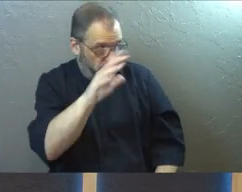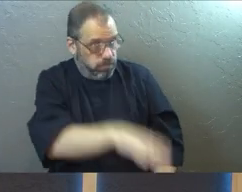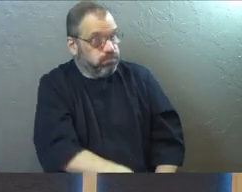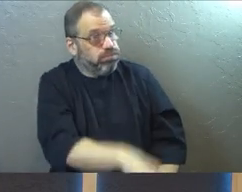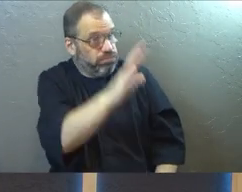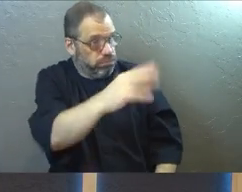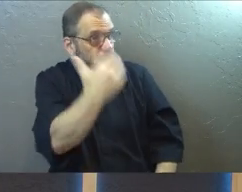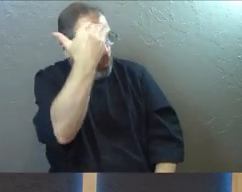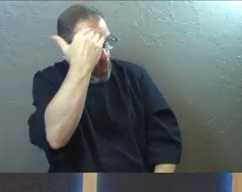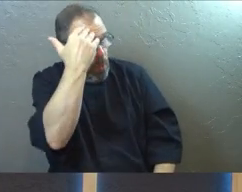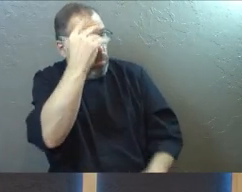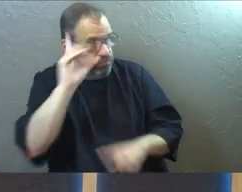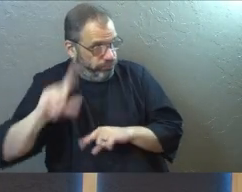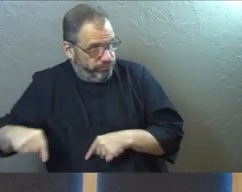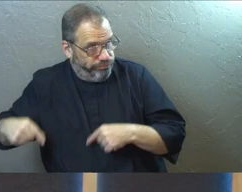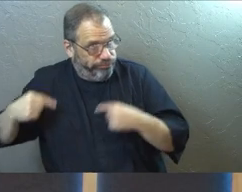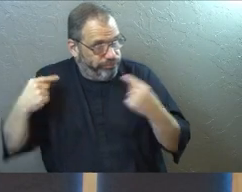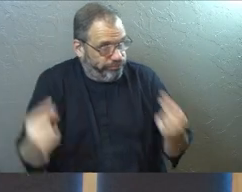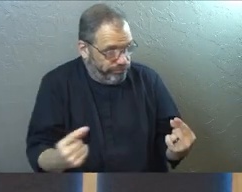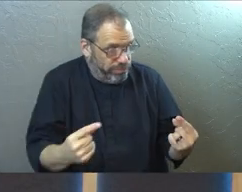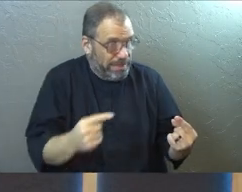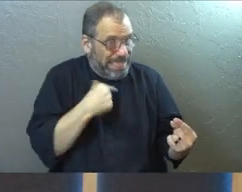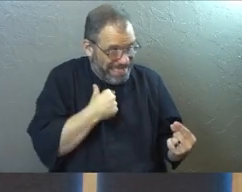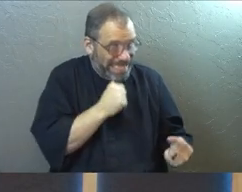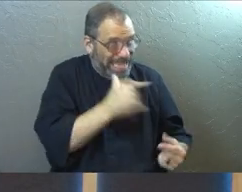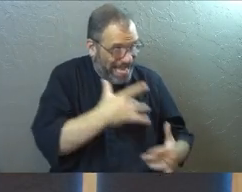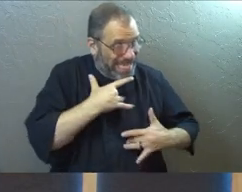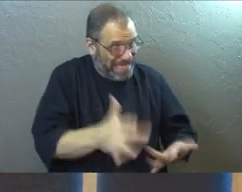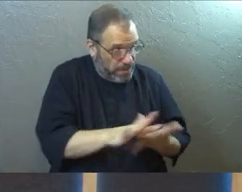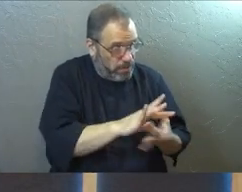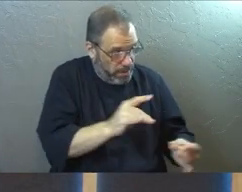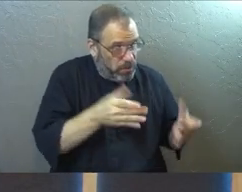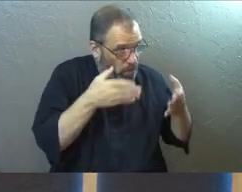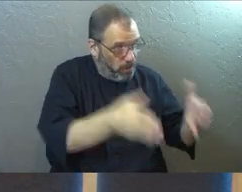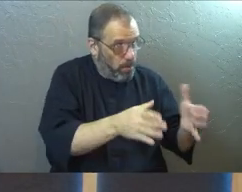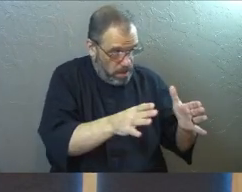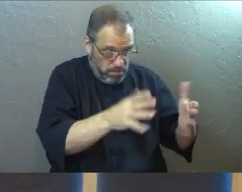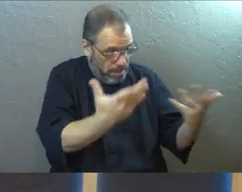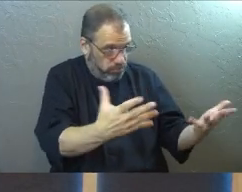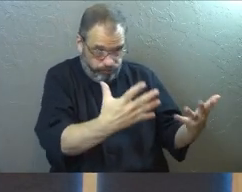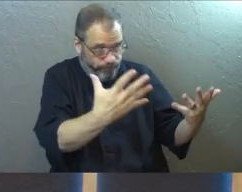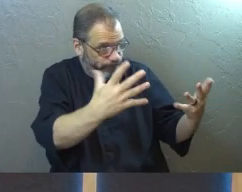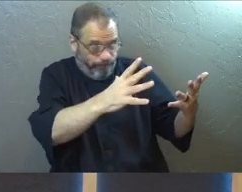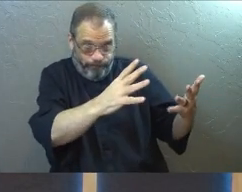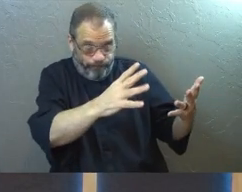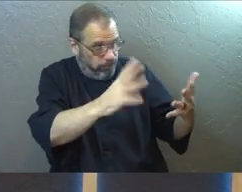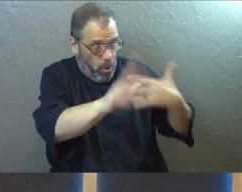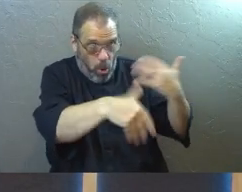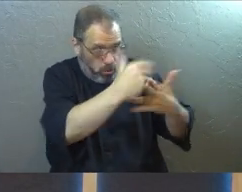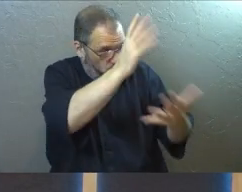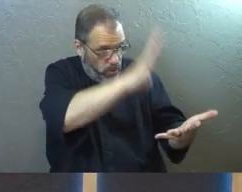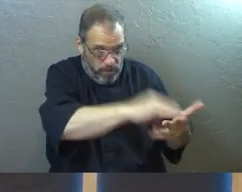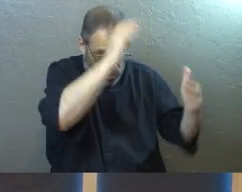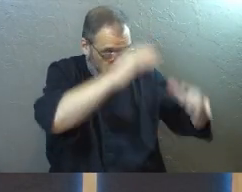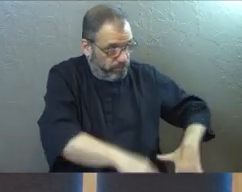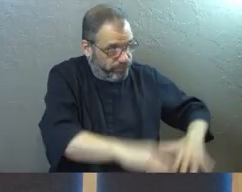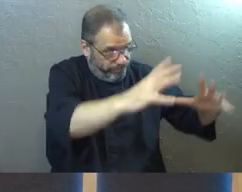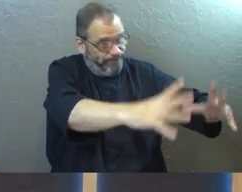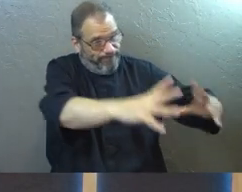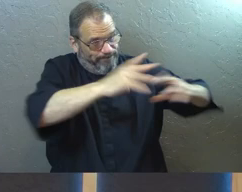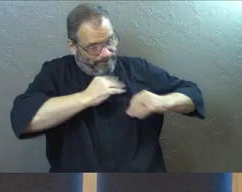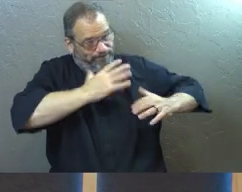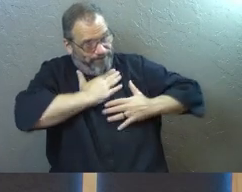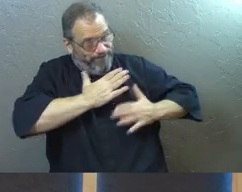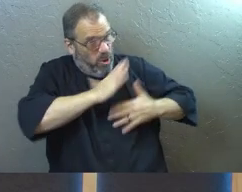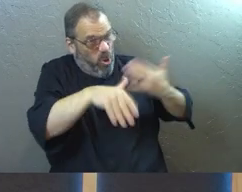you've grown up. This is what it's always been. This is unintentional spiritual formation. This is just who you are, who you've listened